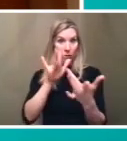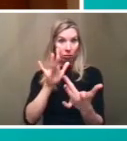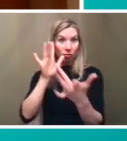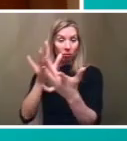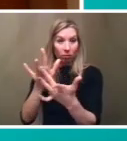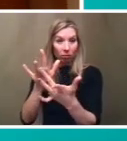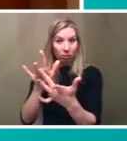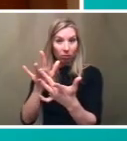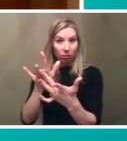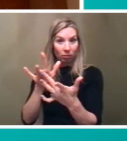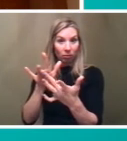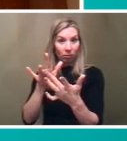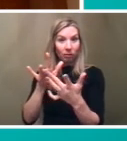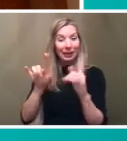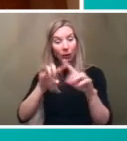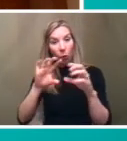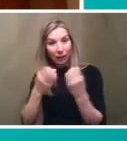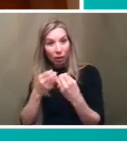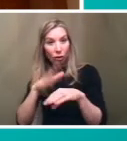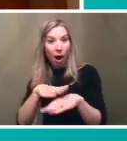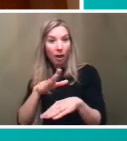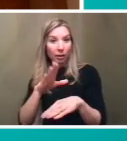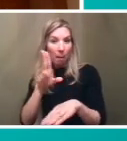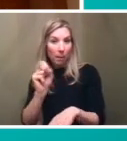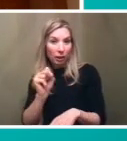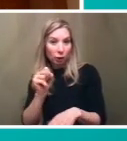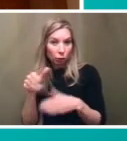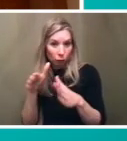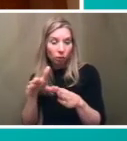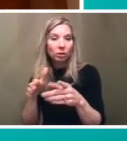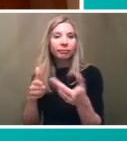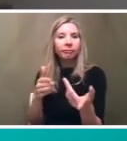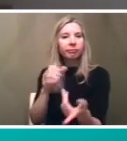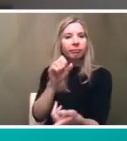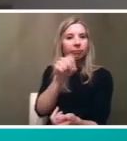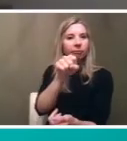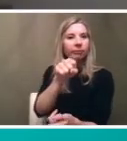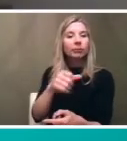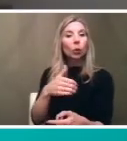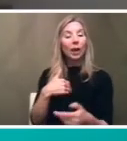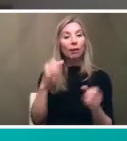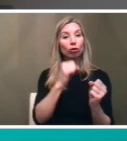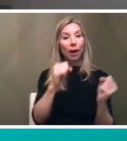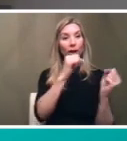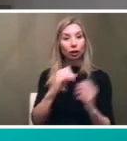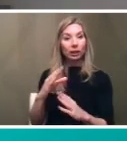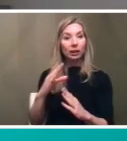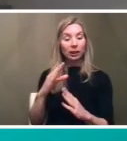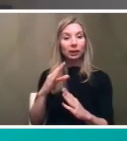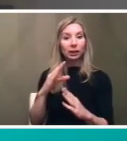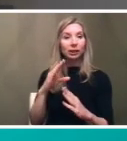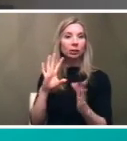bus routes so the answer to that is yes we have a strategy that's specifically oriented around community-based